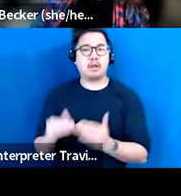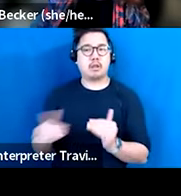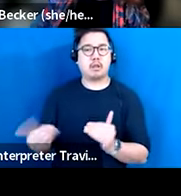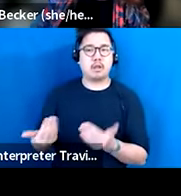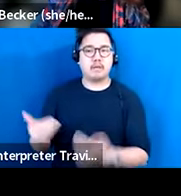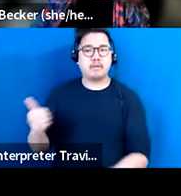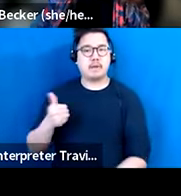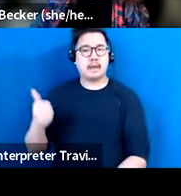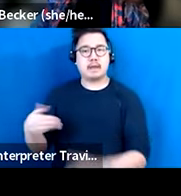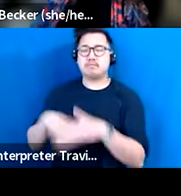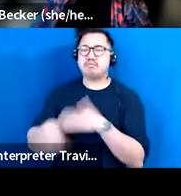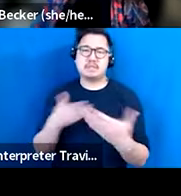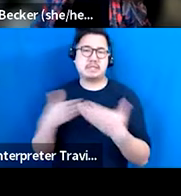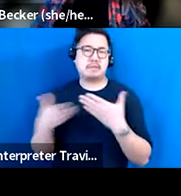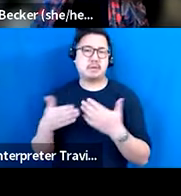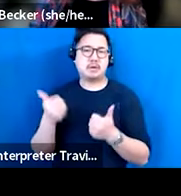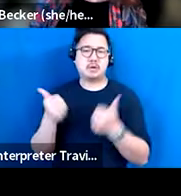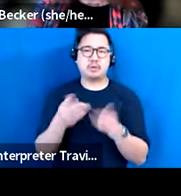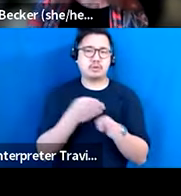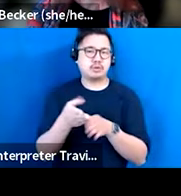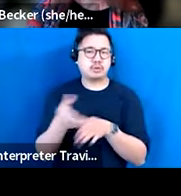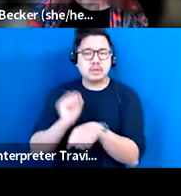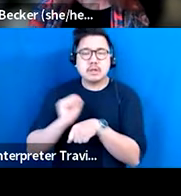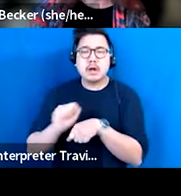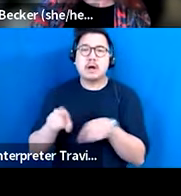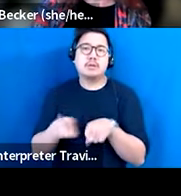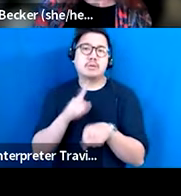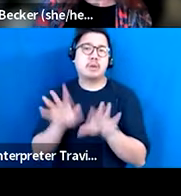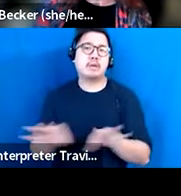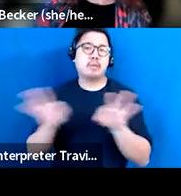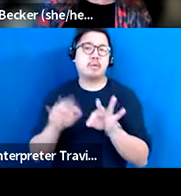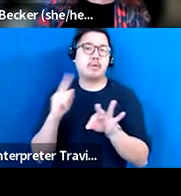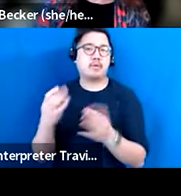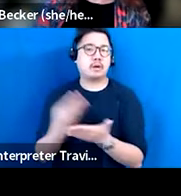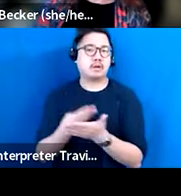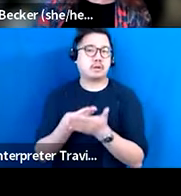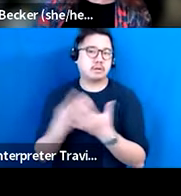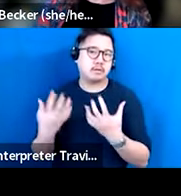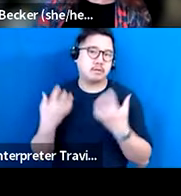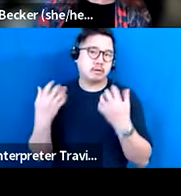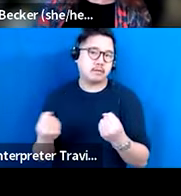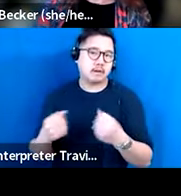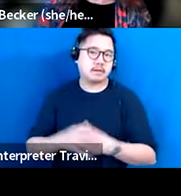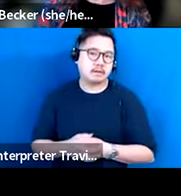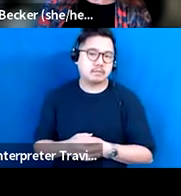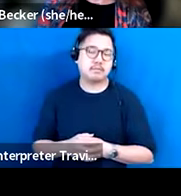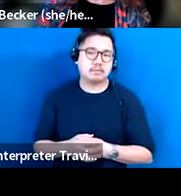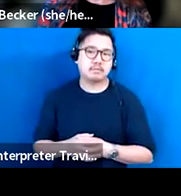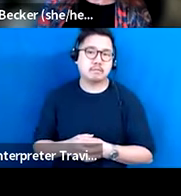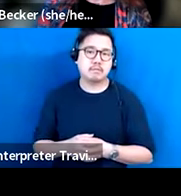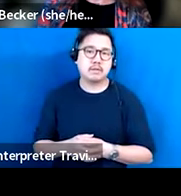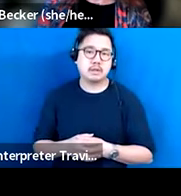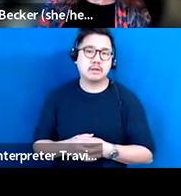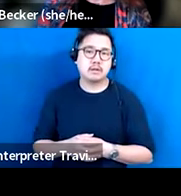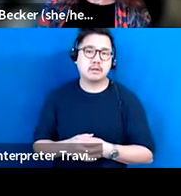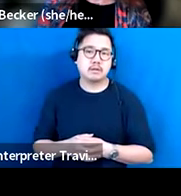need it, no matter what sector you're in, and it's huge for economic recovery. And then again, echoing some themes, just this